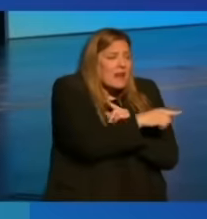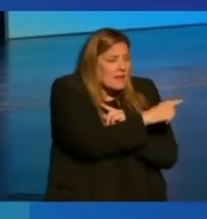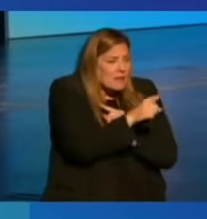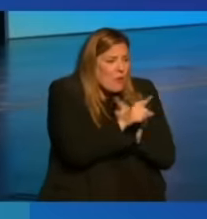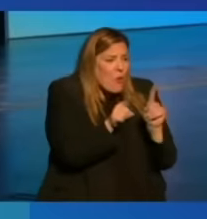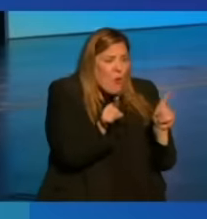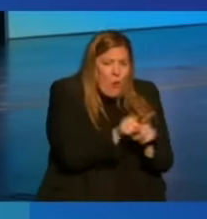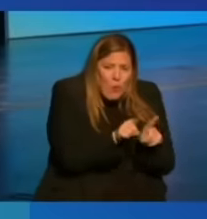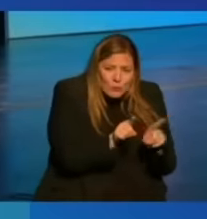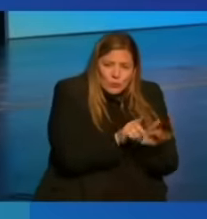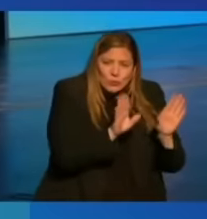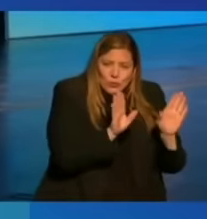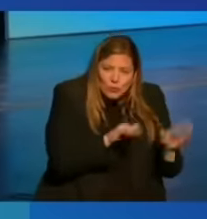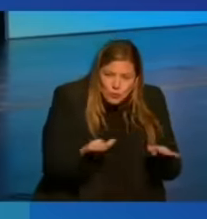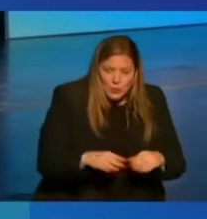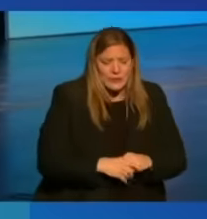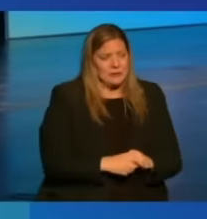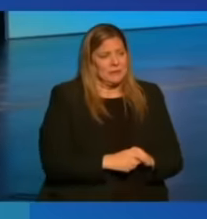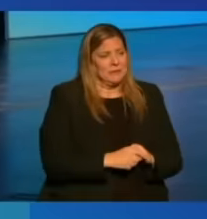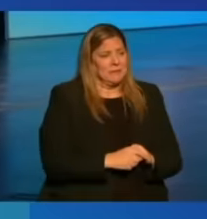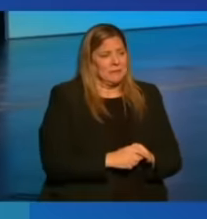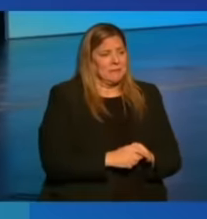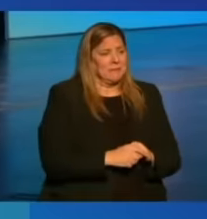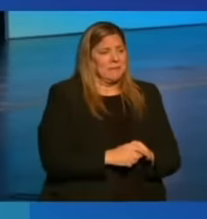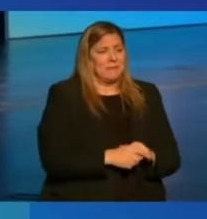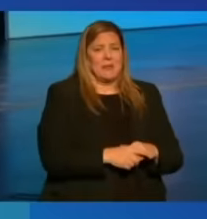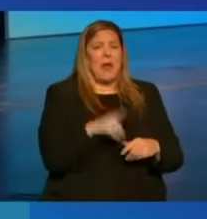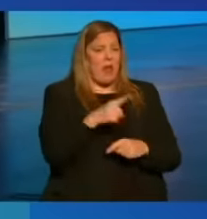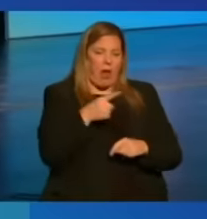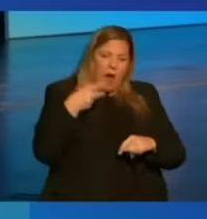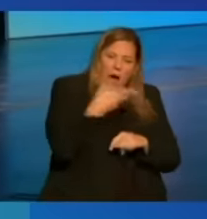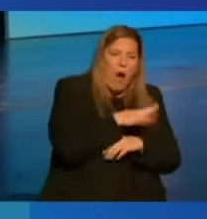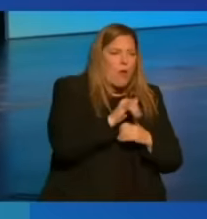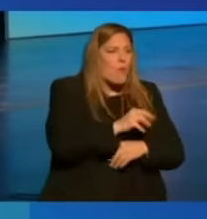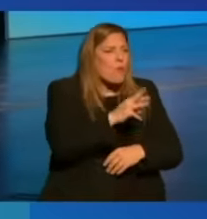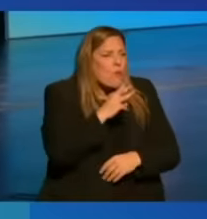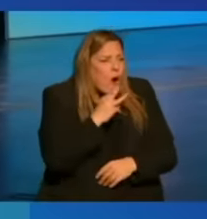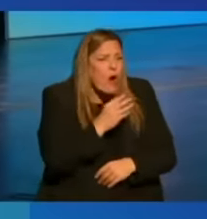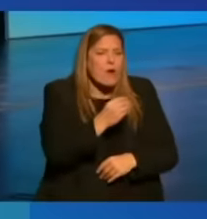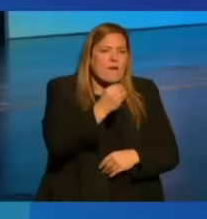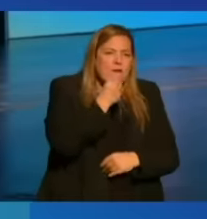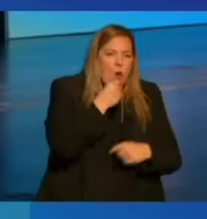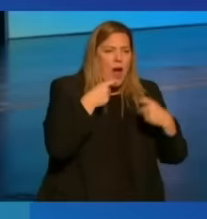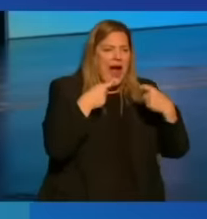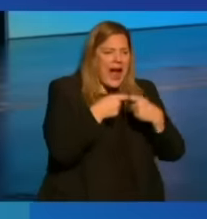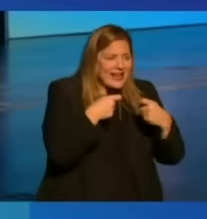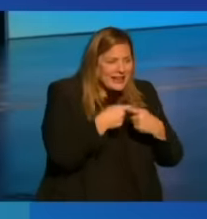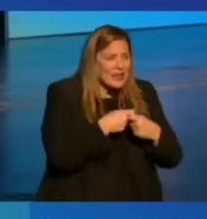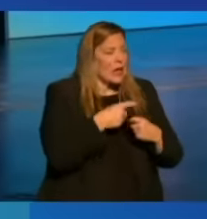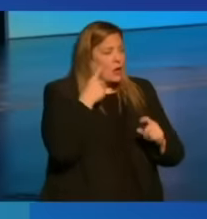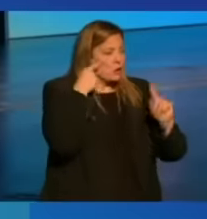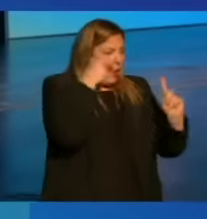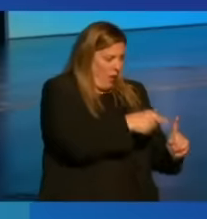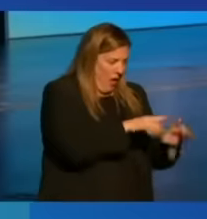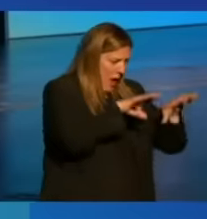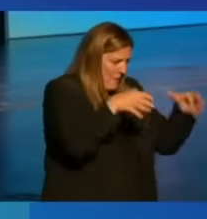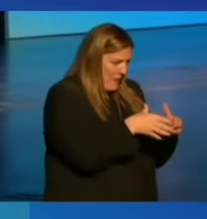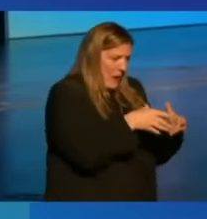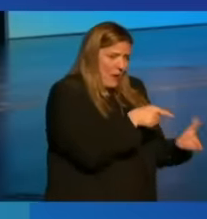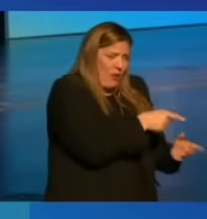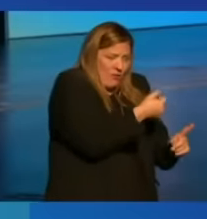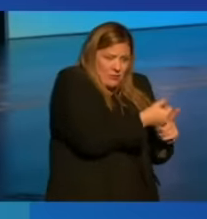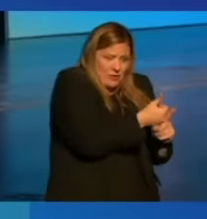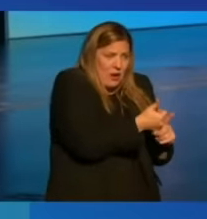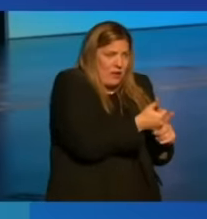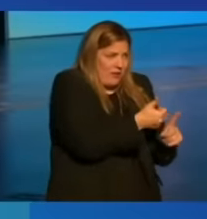children. The cutoff of water, food, electricity to a captive population that risks